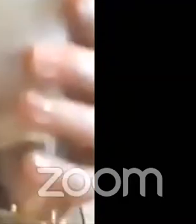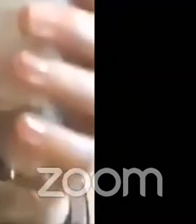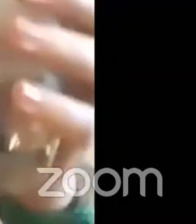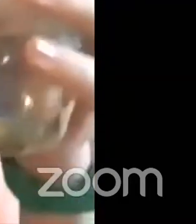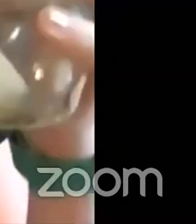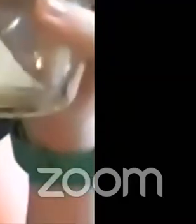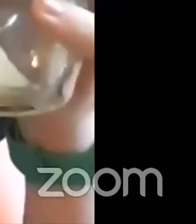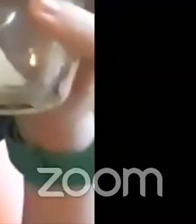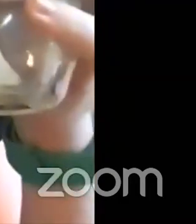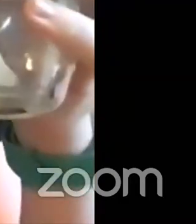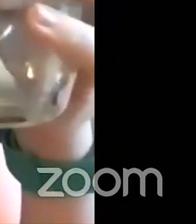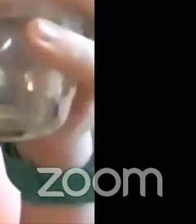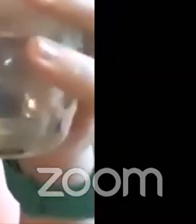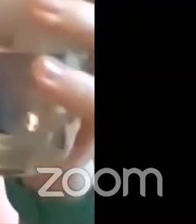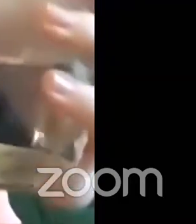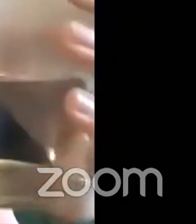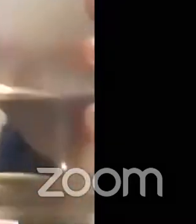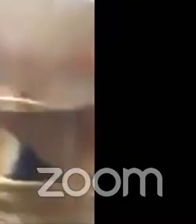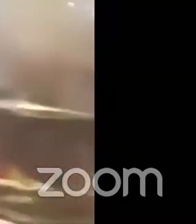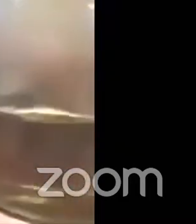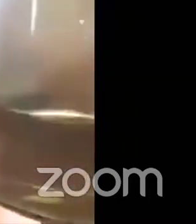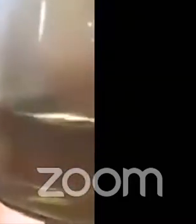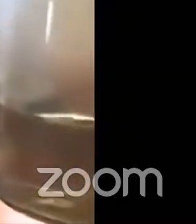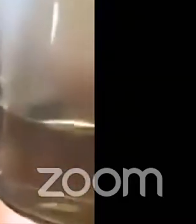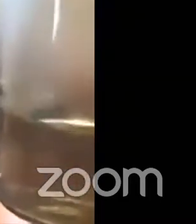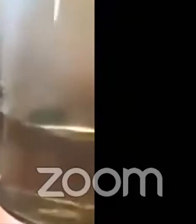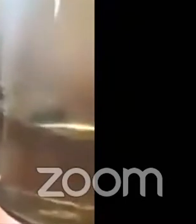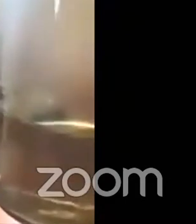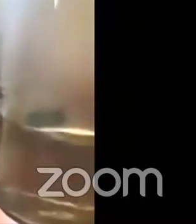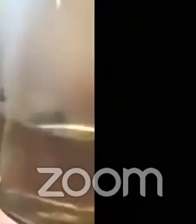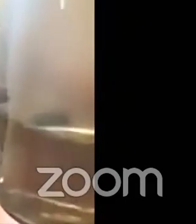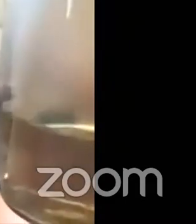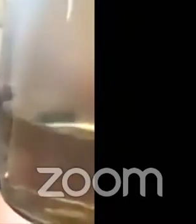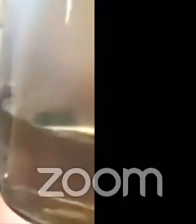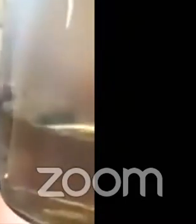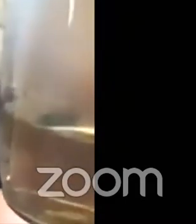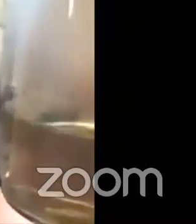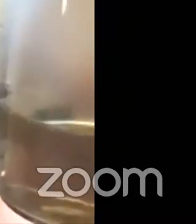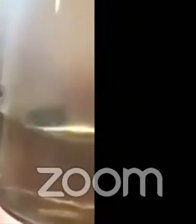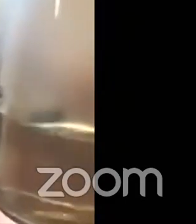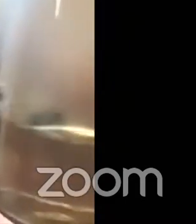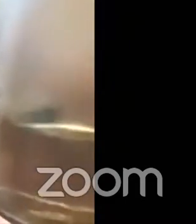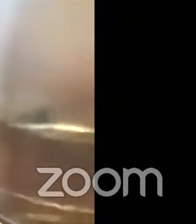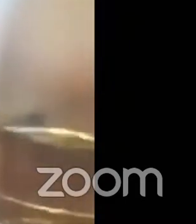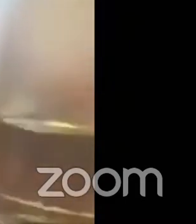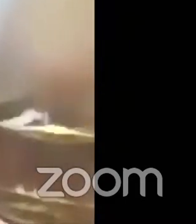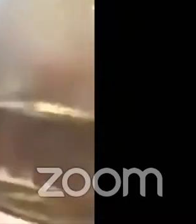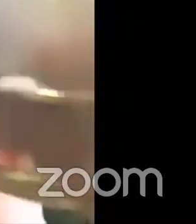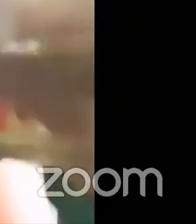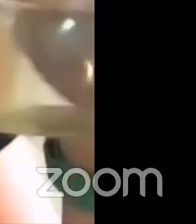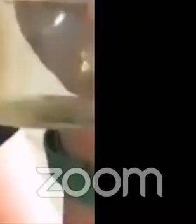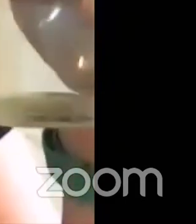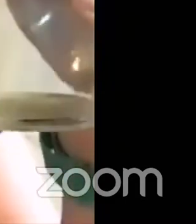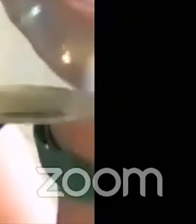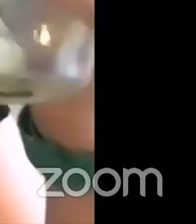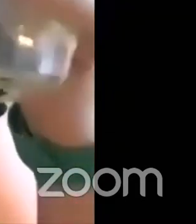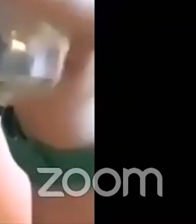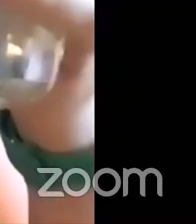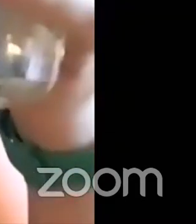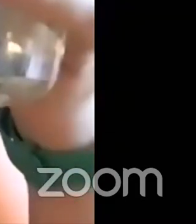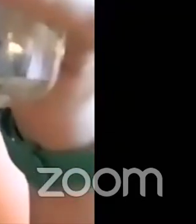do you have an idea this looks kind of dense right kind of thick this oil